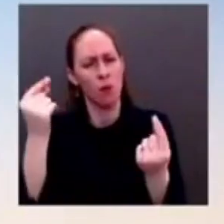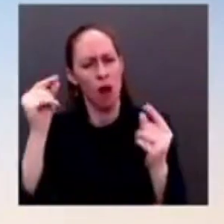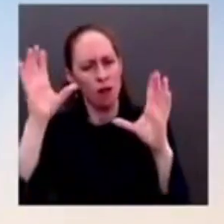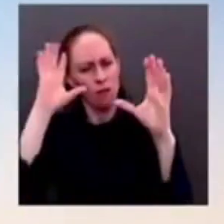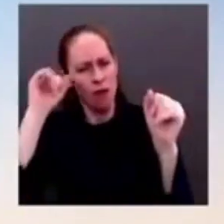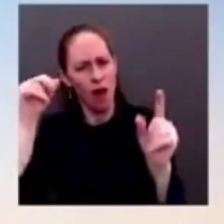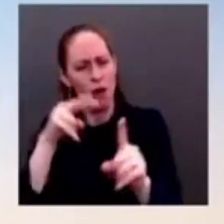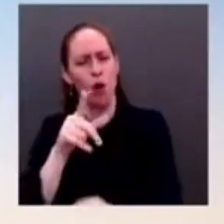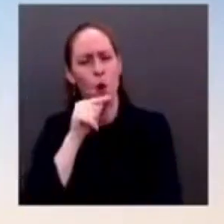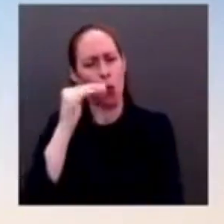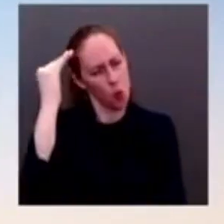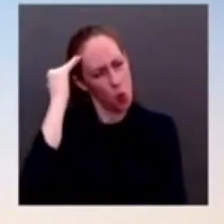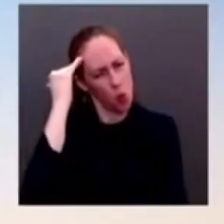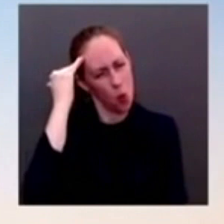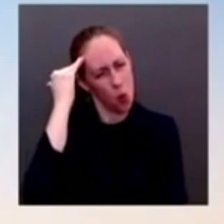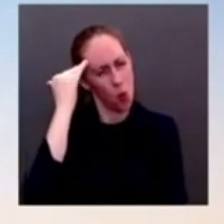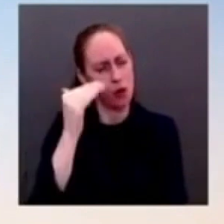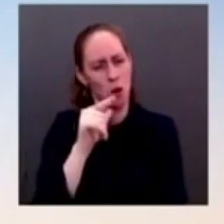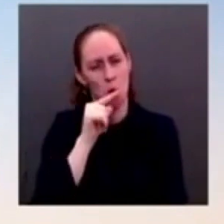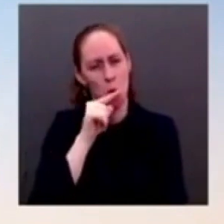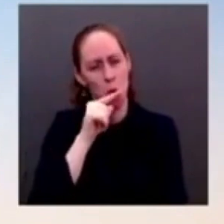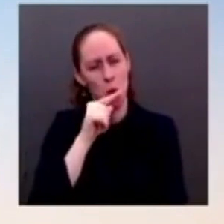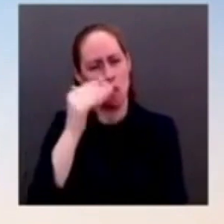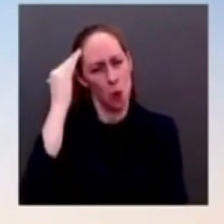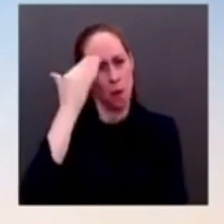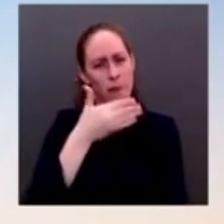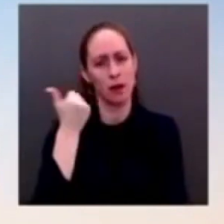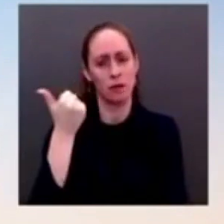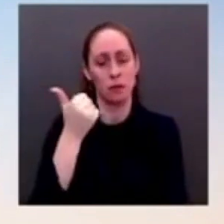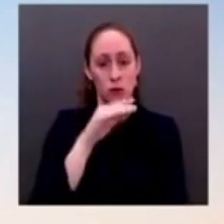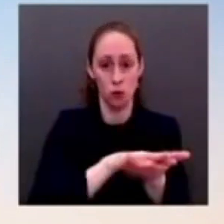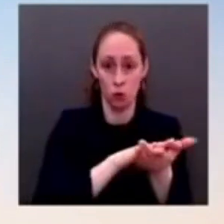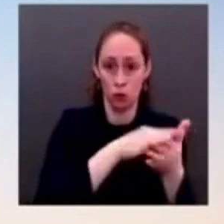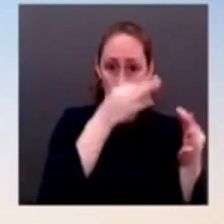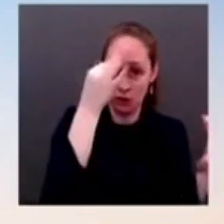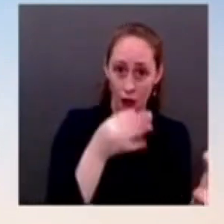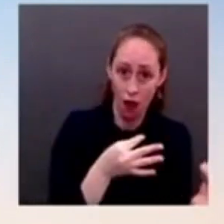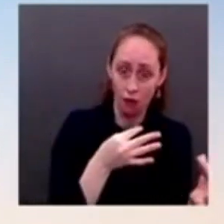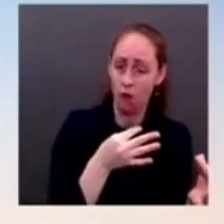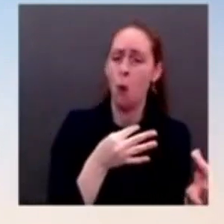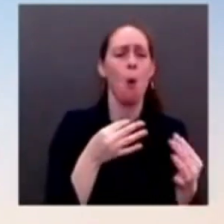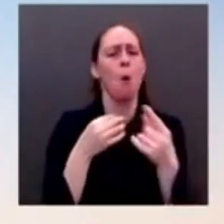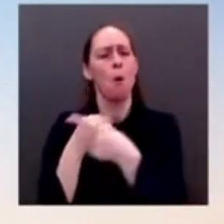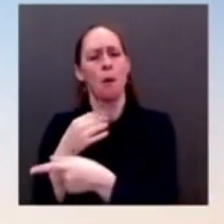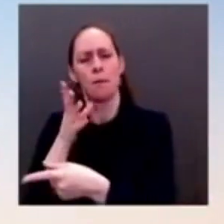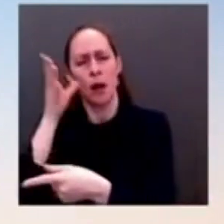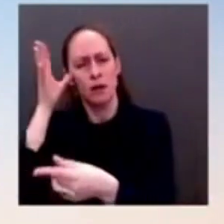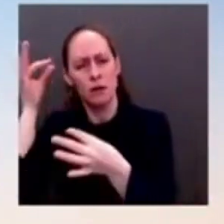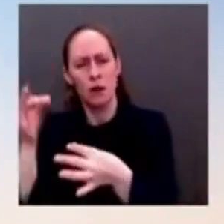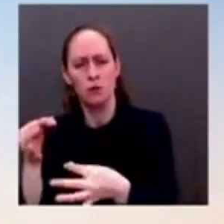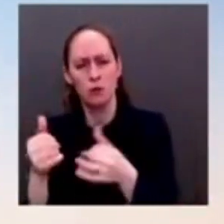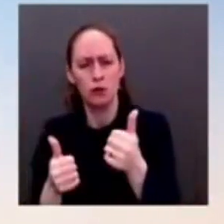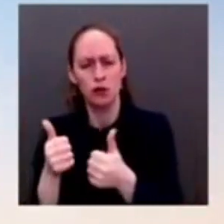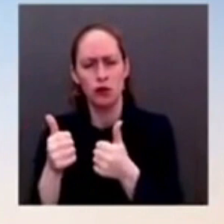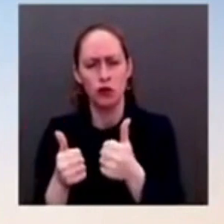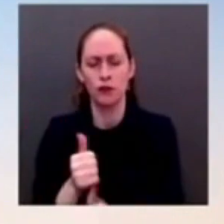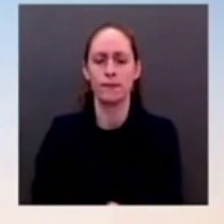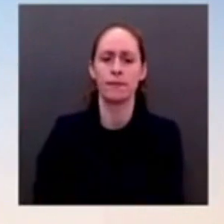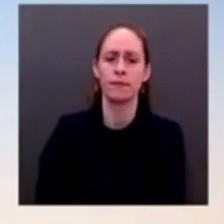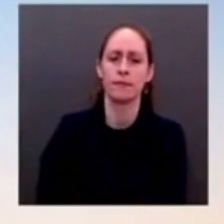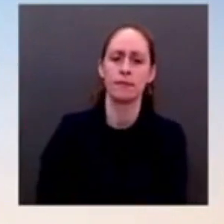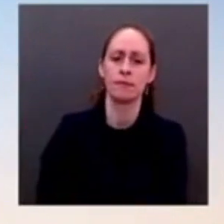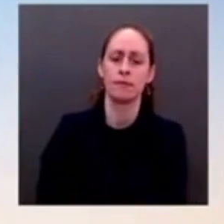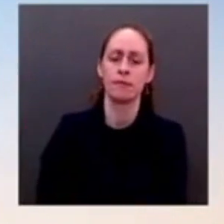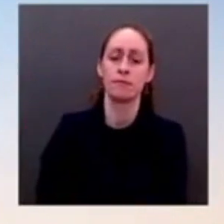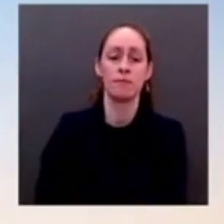Well, the parent, the president believes that public health officials have the best guidance on what